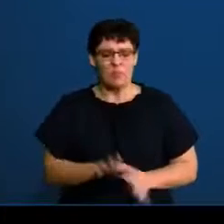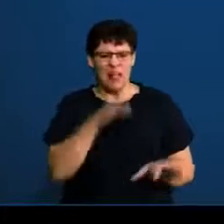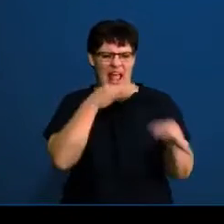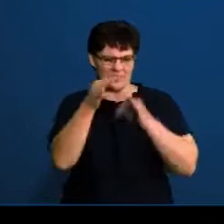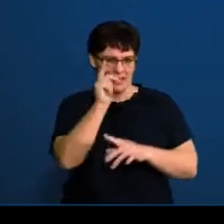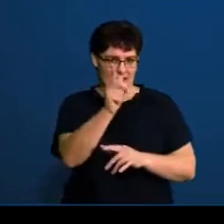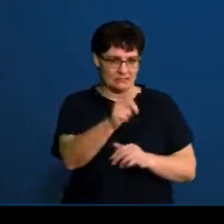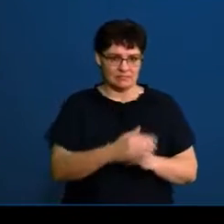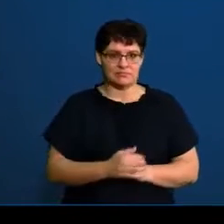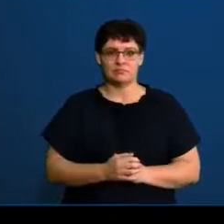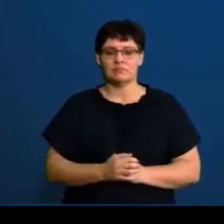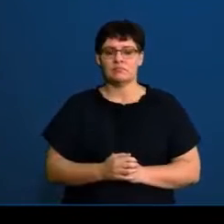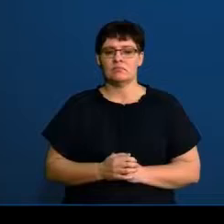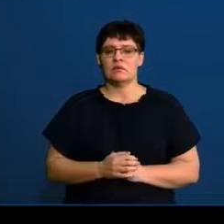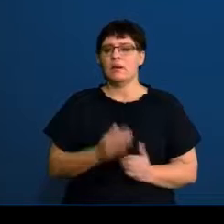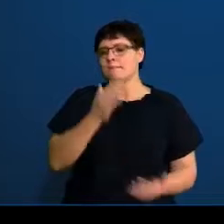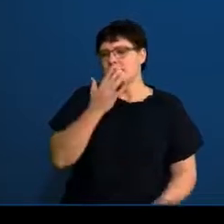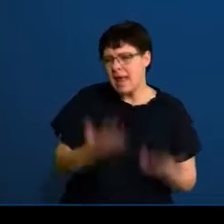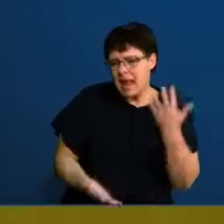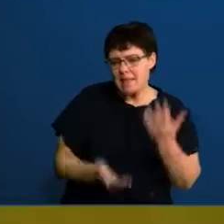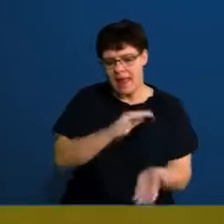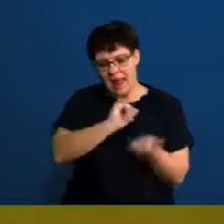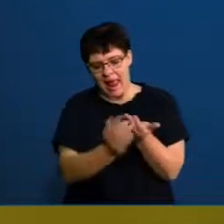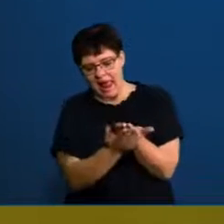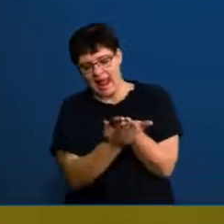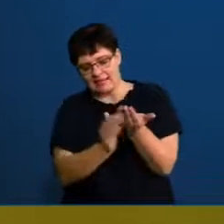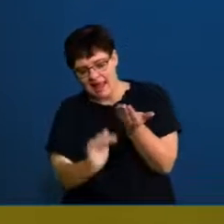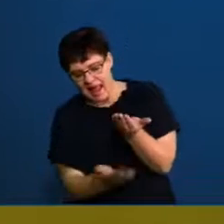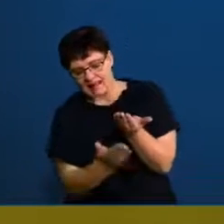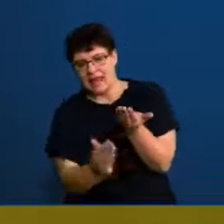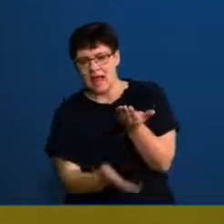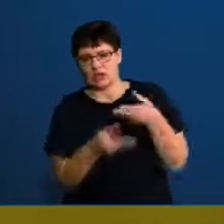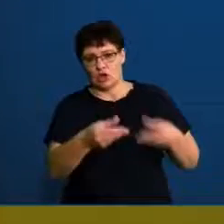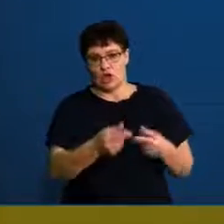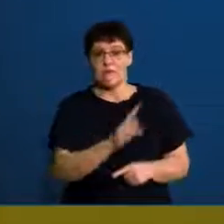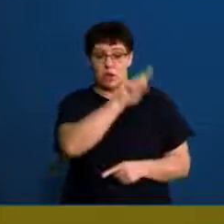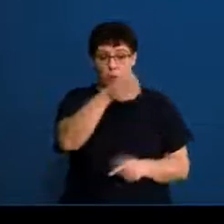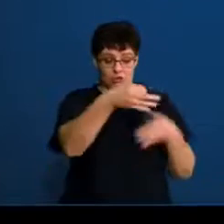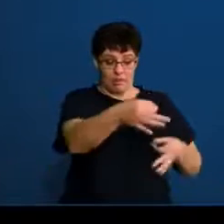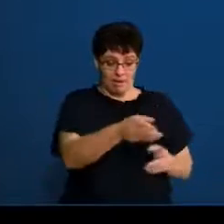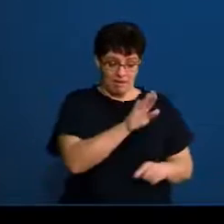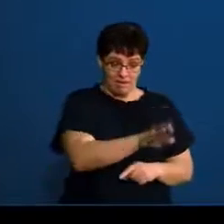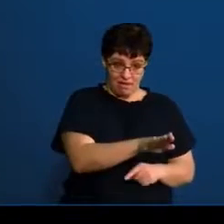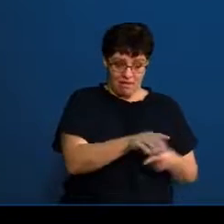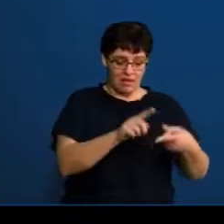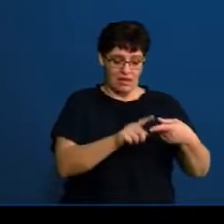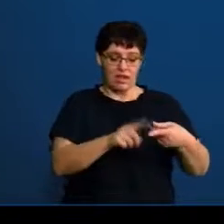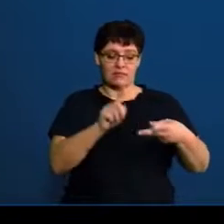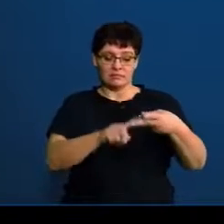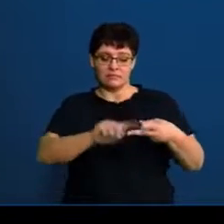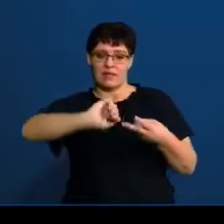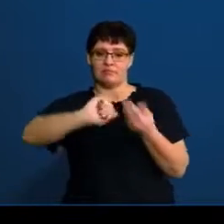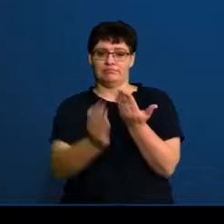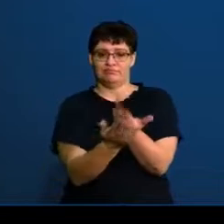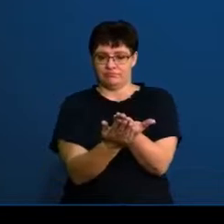Right. There might be additional documents. So you're going to get your question paper, and you might get an addendum.